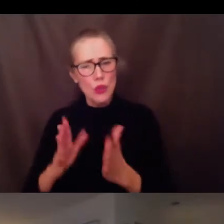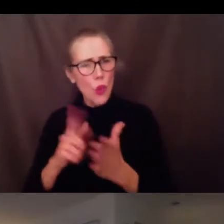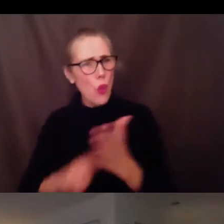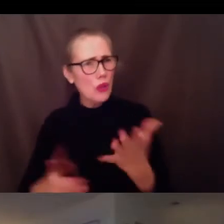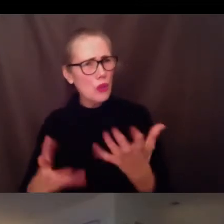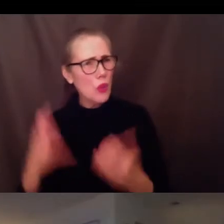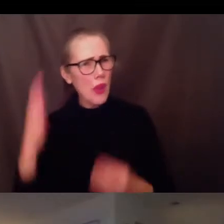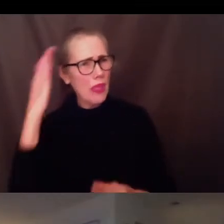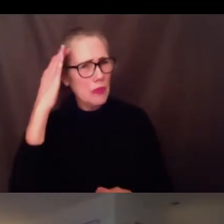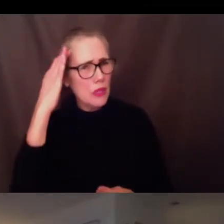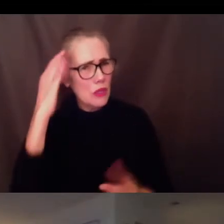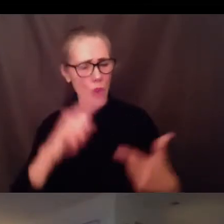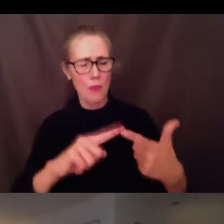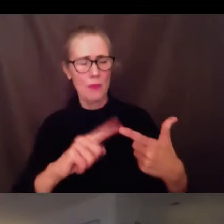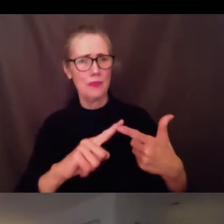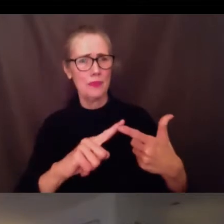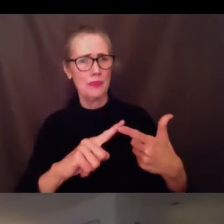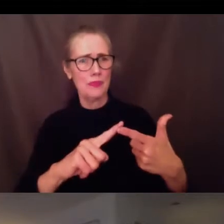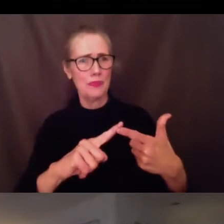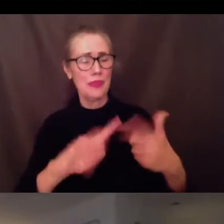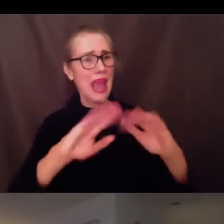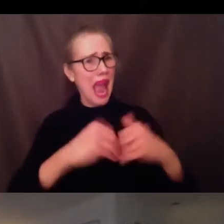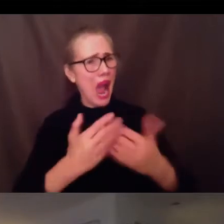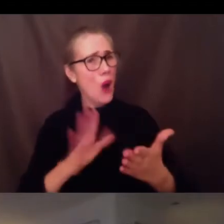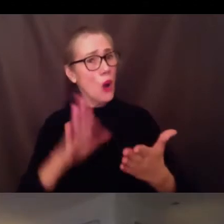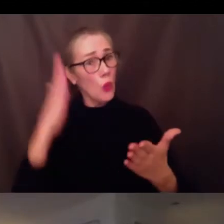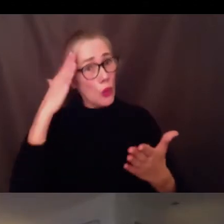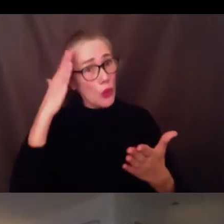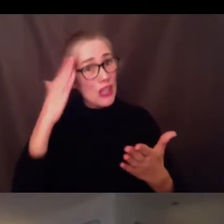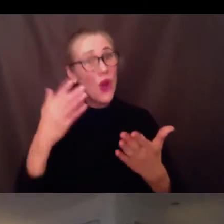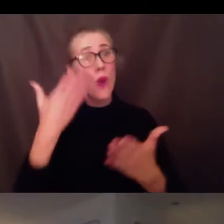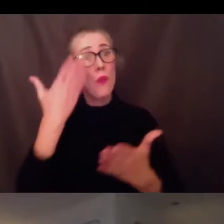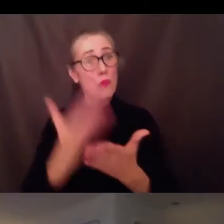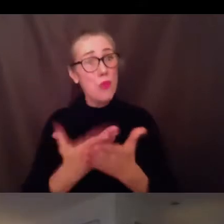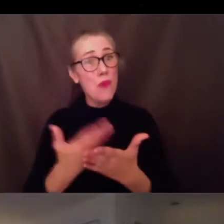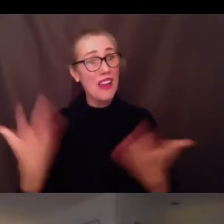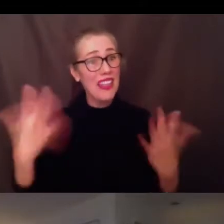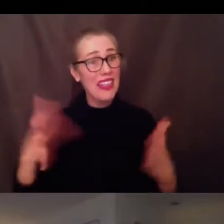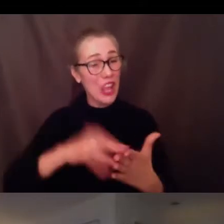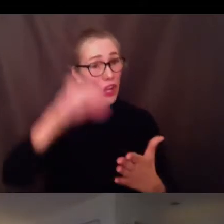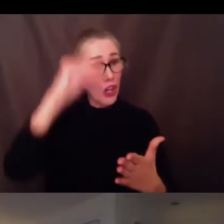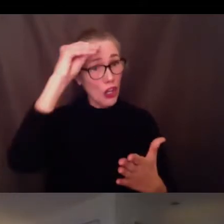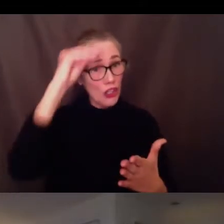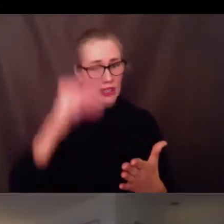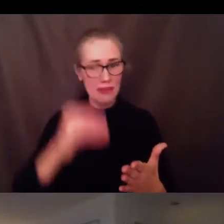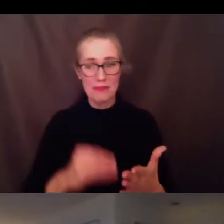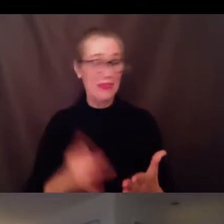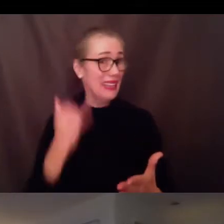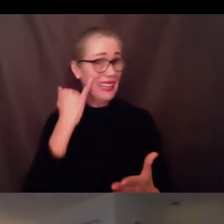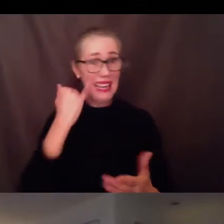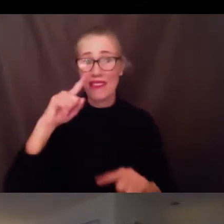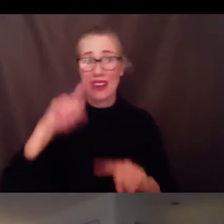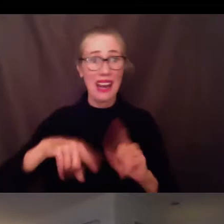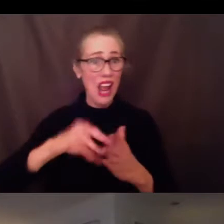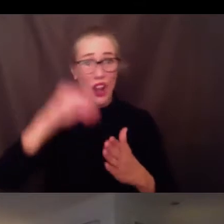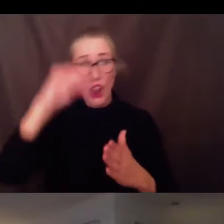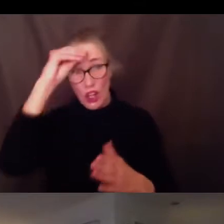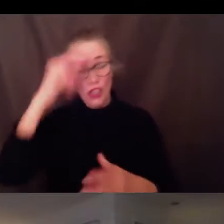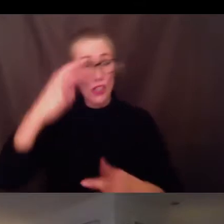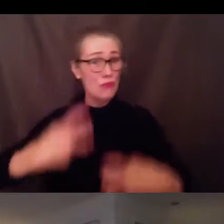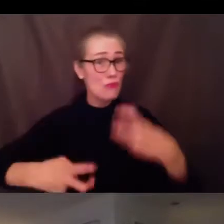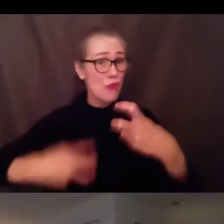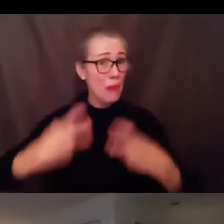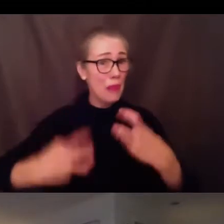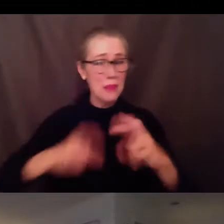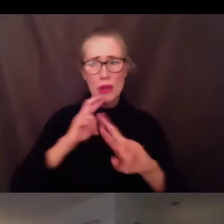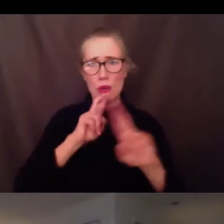know? How will we know they learned it? How will we respond when students do not learn? And how will